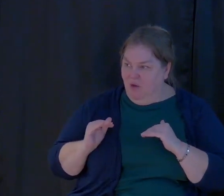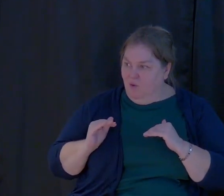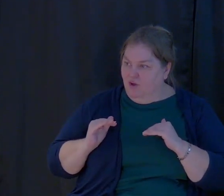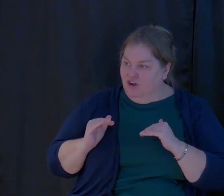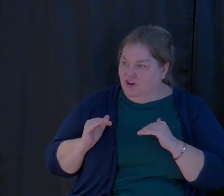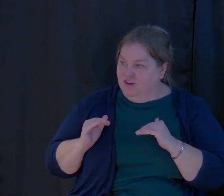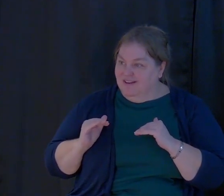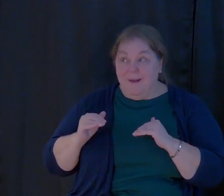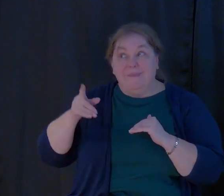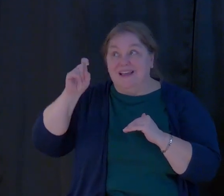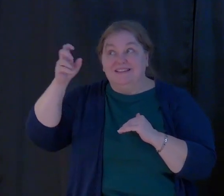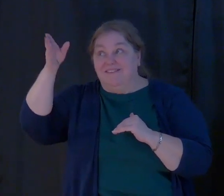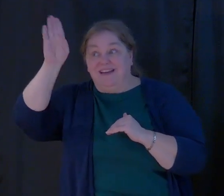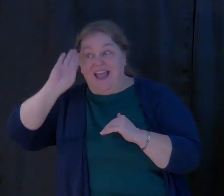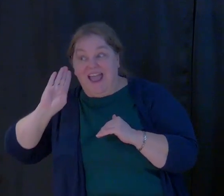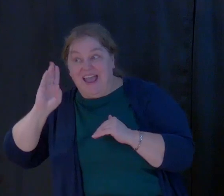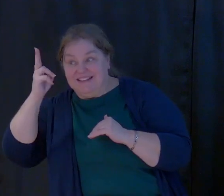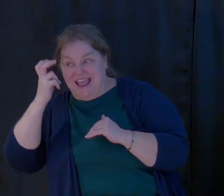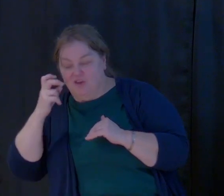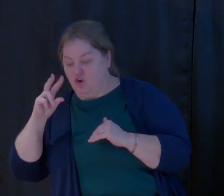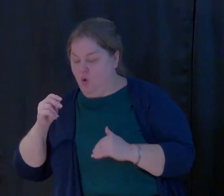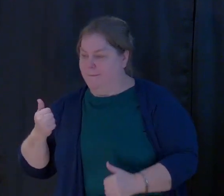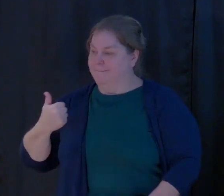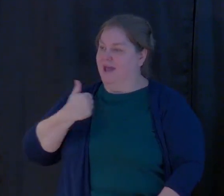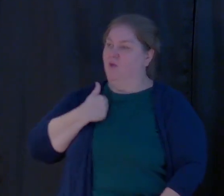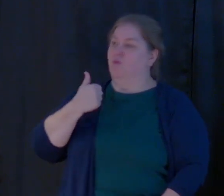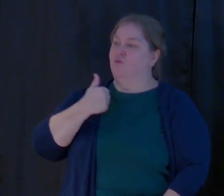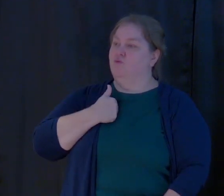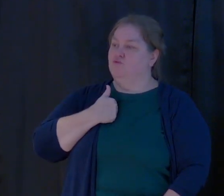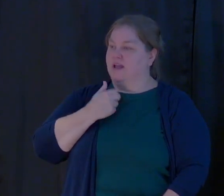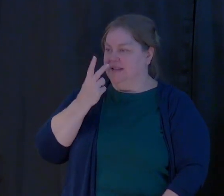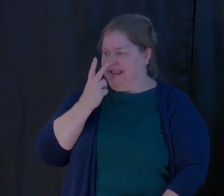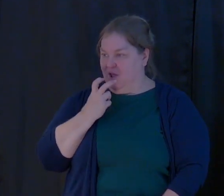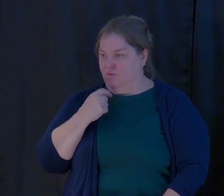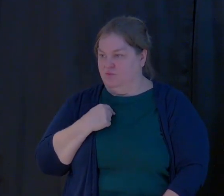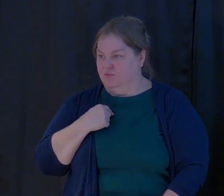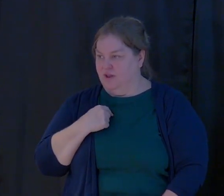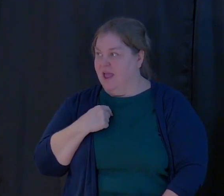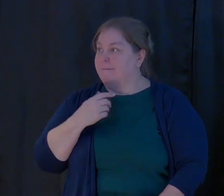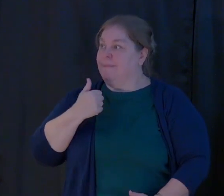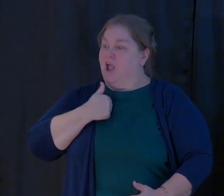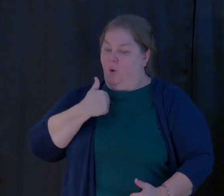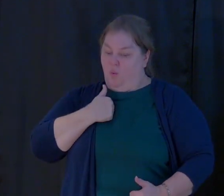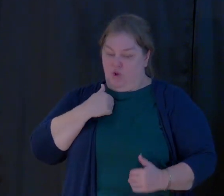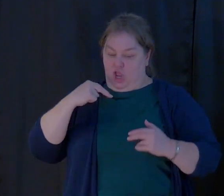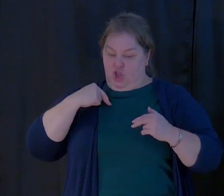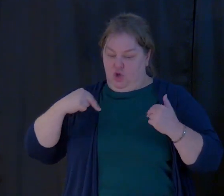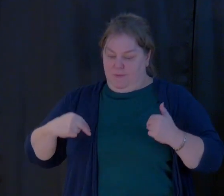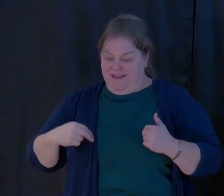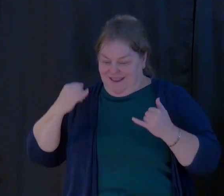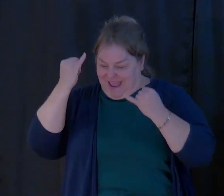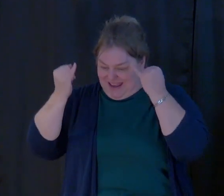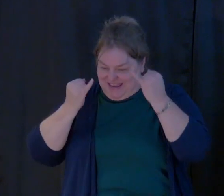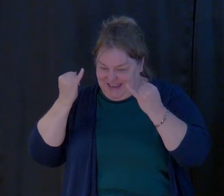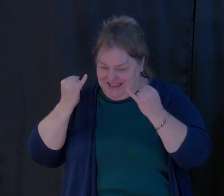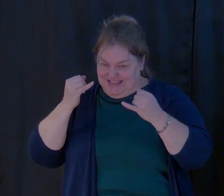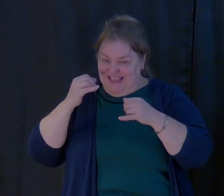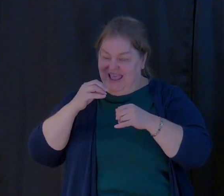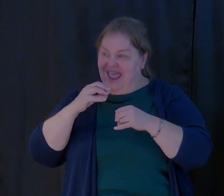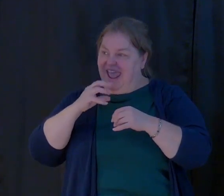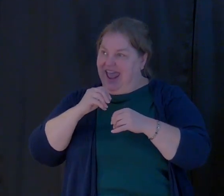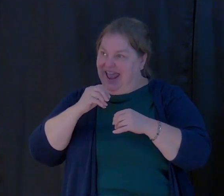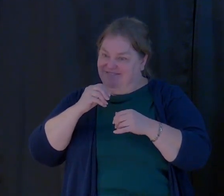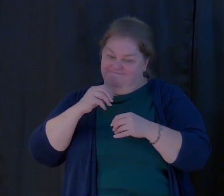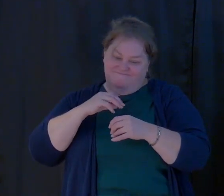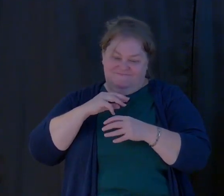of God's values of me, but because of my value in human ideas and potentials in what He has and